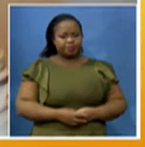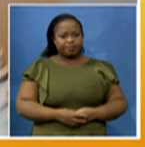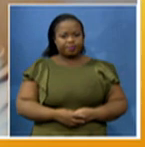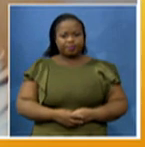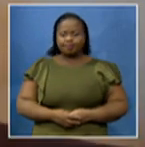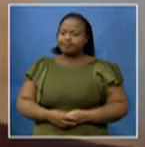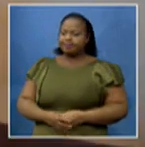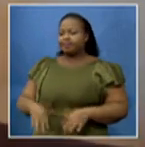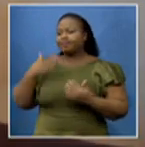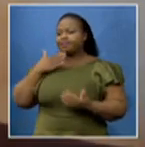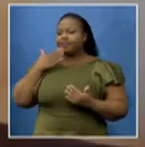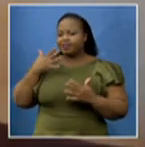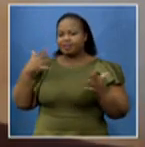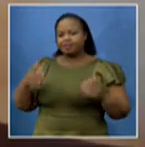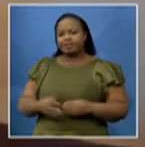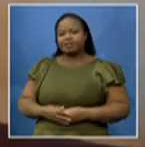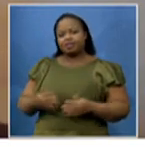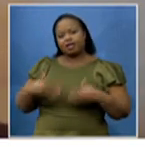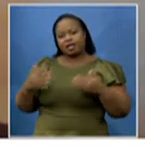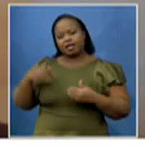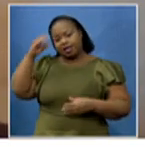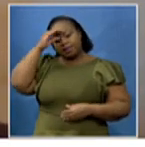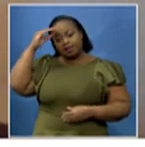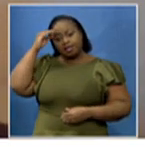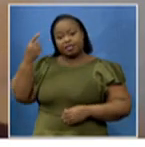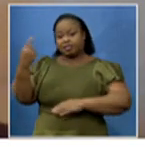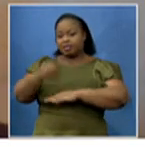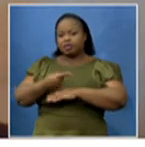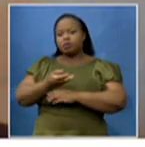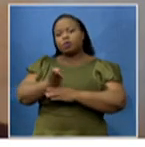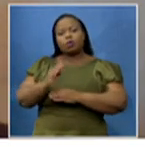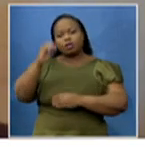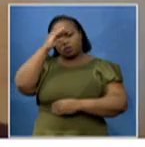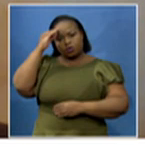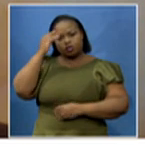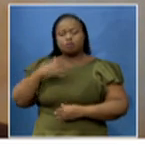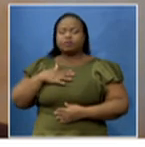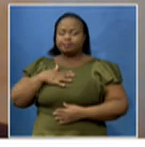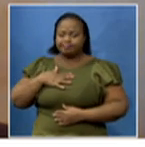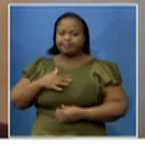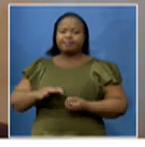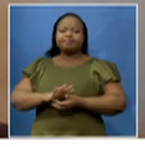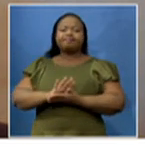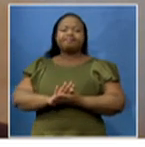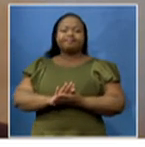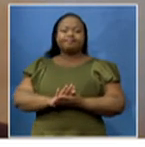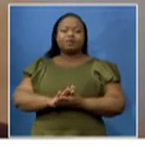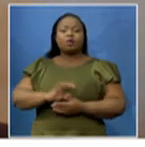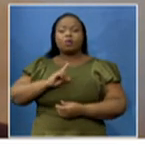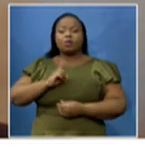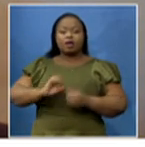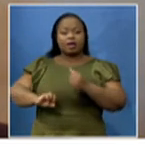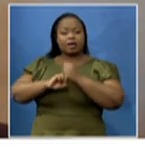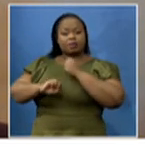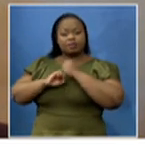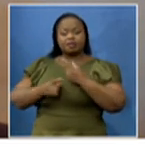Thank you very much Happy Nurses Day to all the nurses out there. We appreciate our families supporting us during